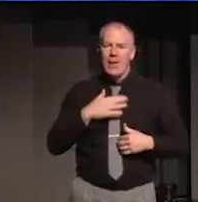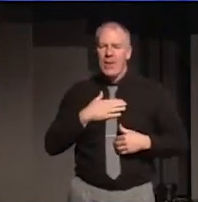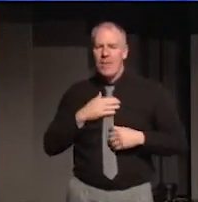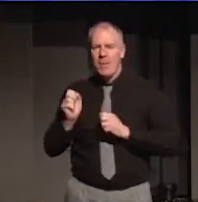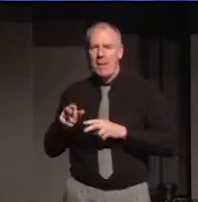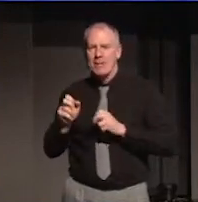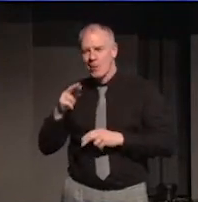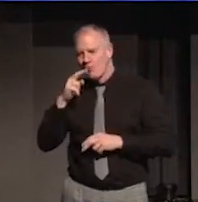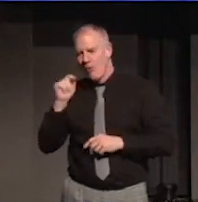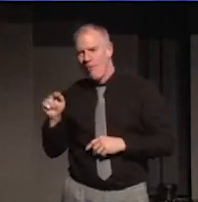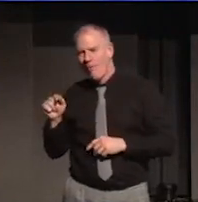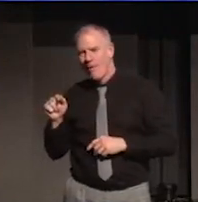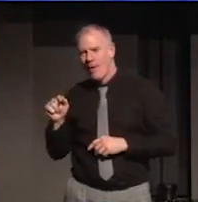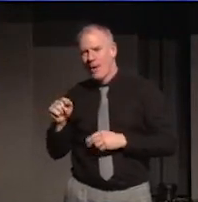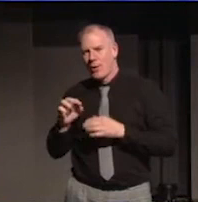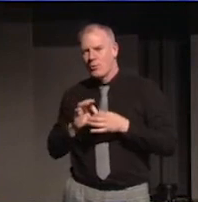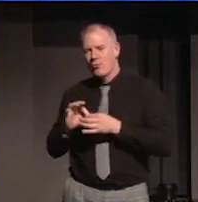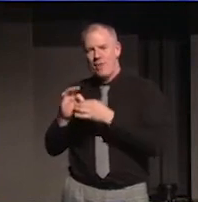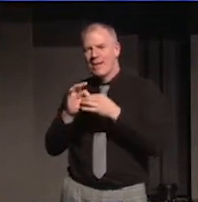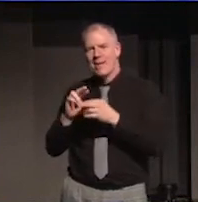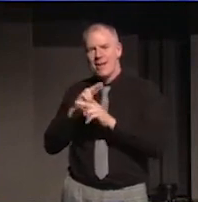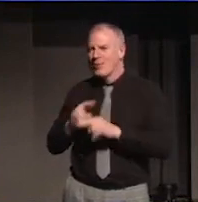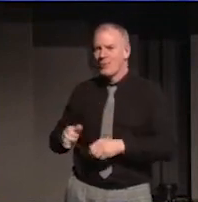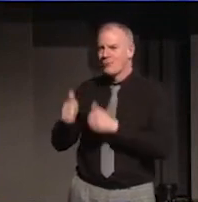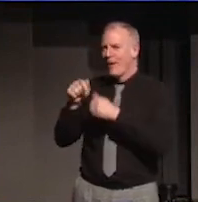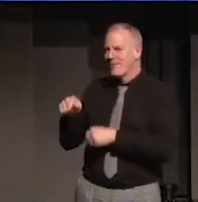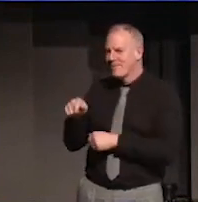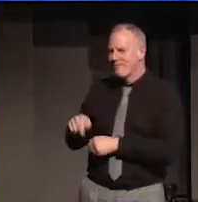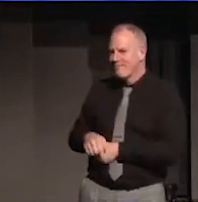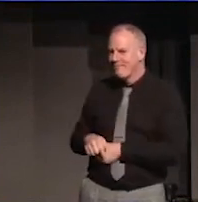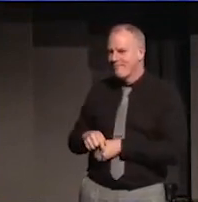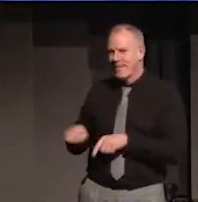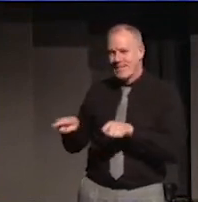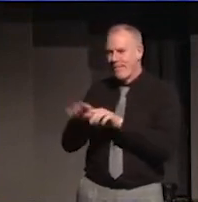these days can I say that being united isn't all it's cracked up to be.